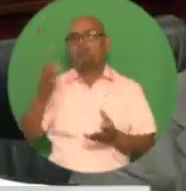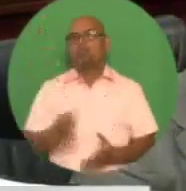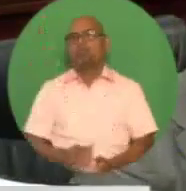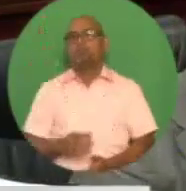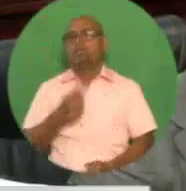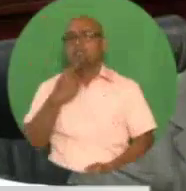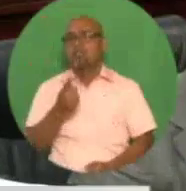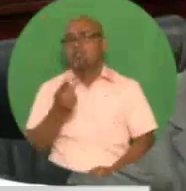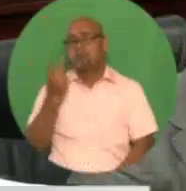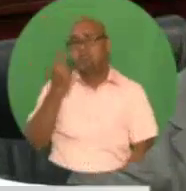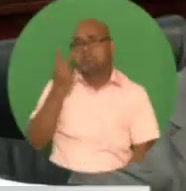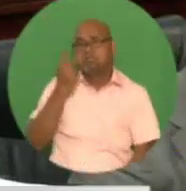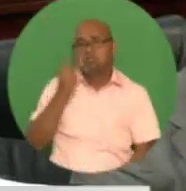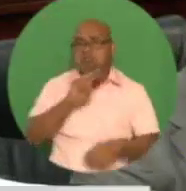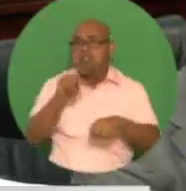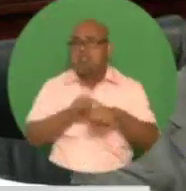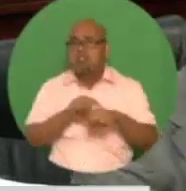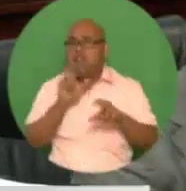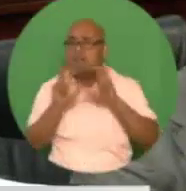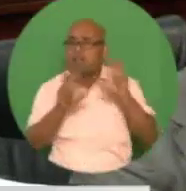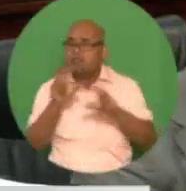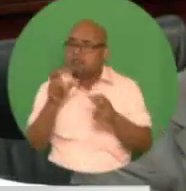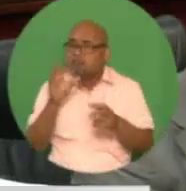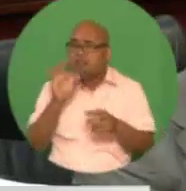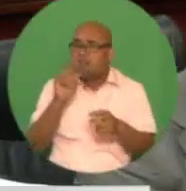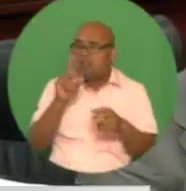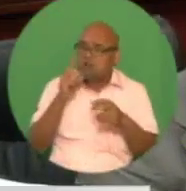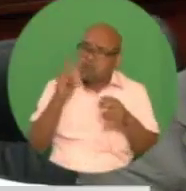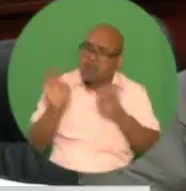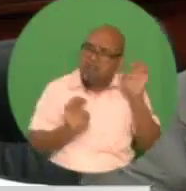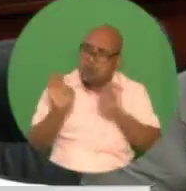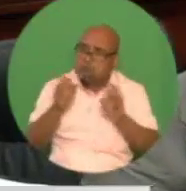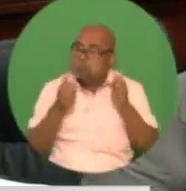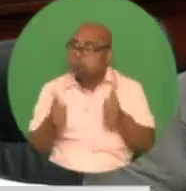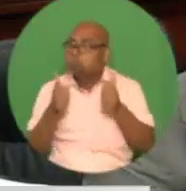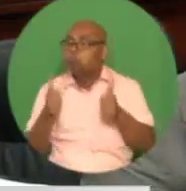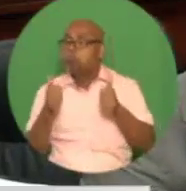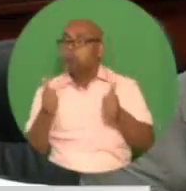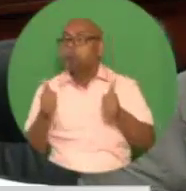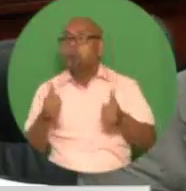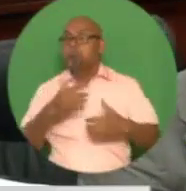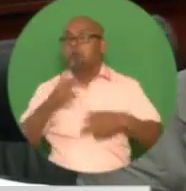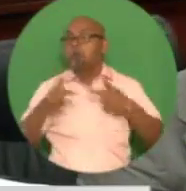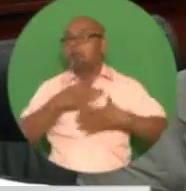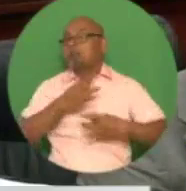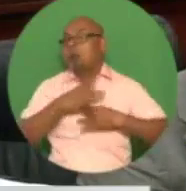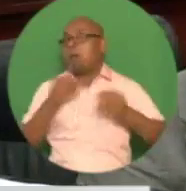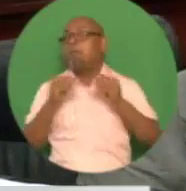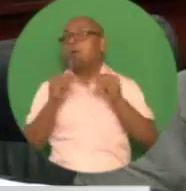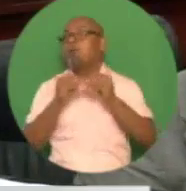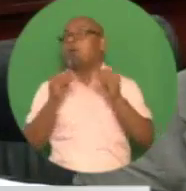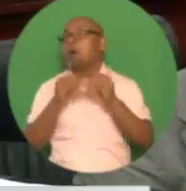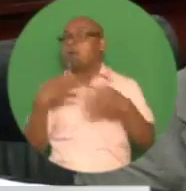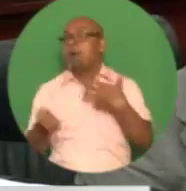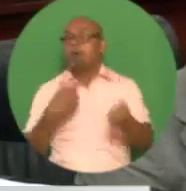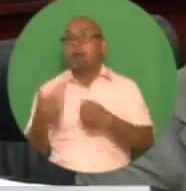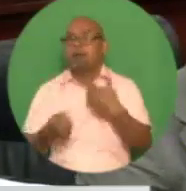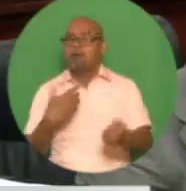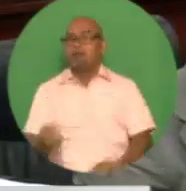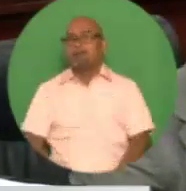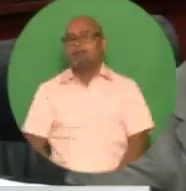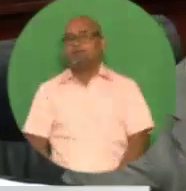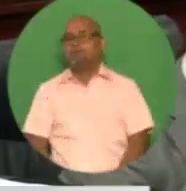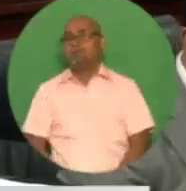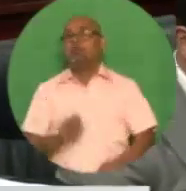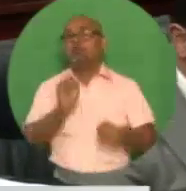rating to the National Investment Fund bond, thereby improving its attractiveness. Within this framework, the public